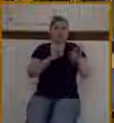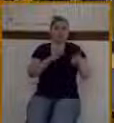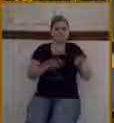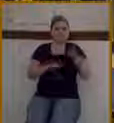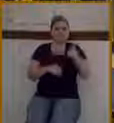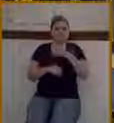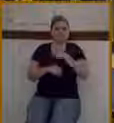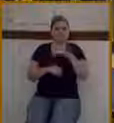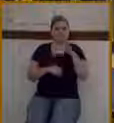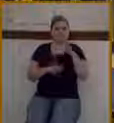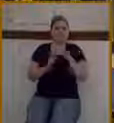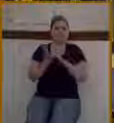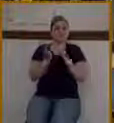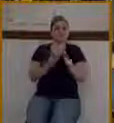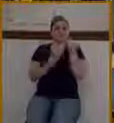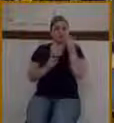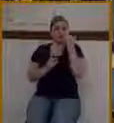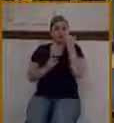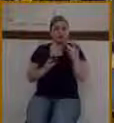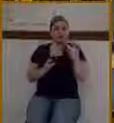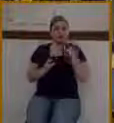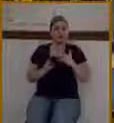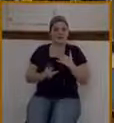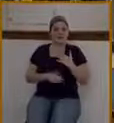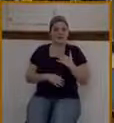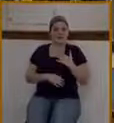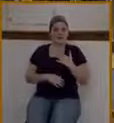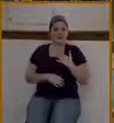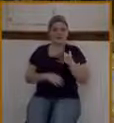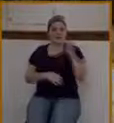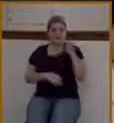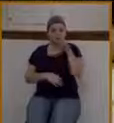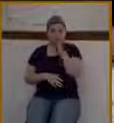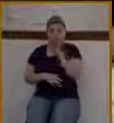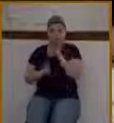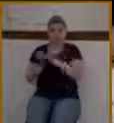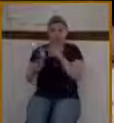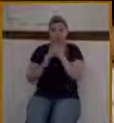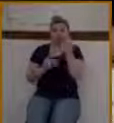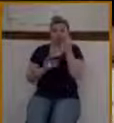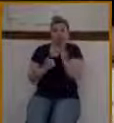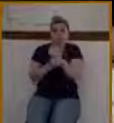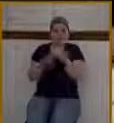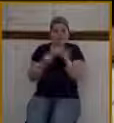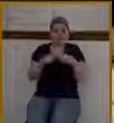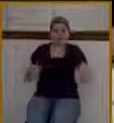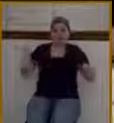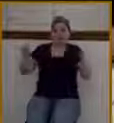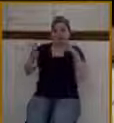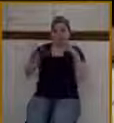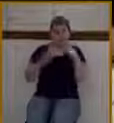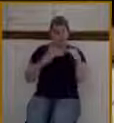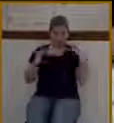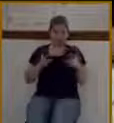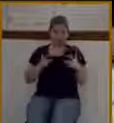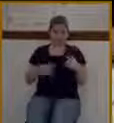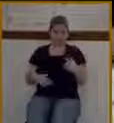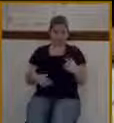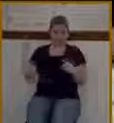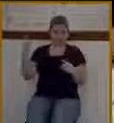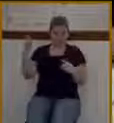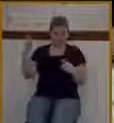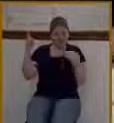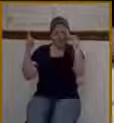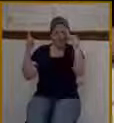their heart. By the way, he knows everything about you. He knows everything that's in your heart. Every